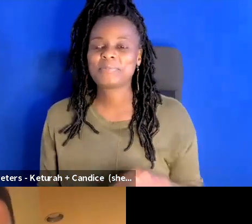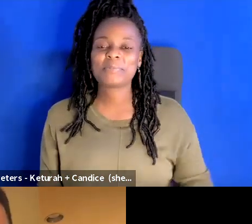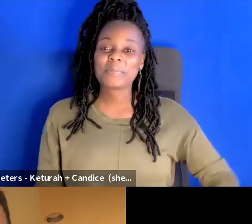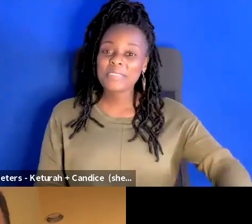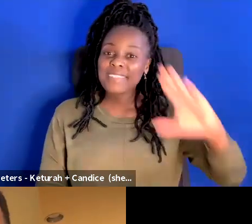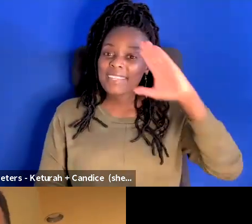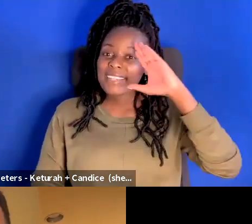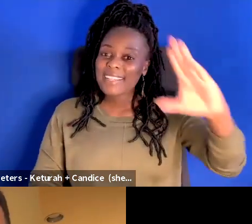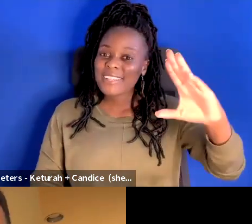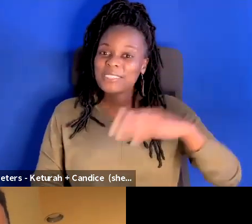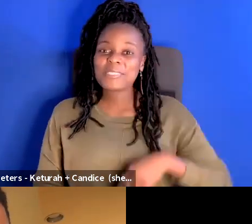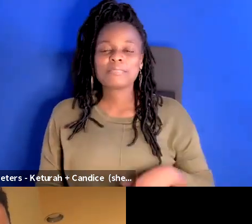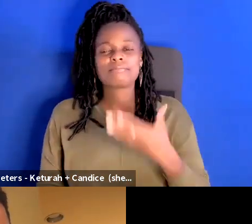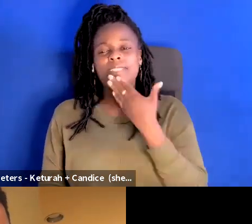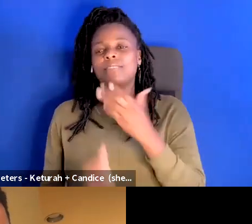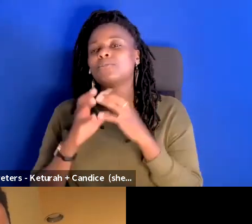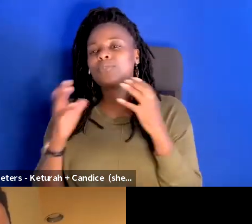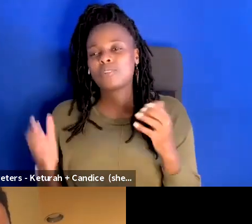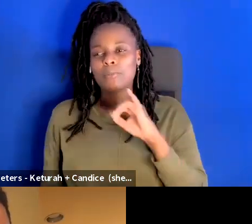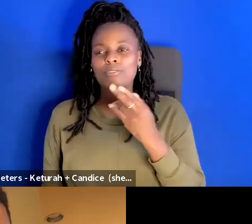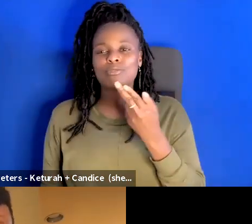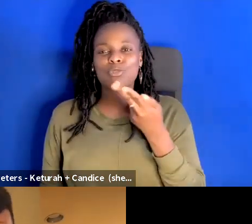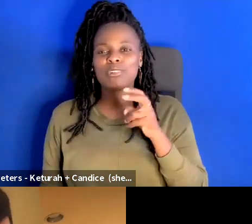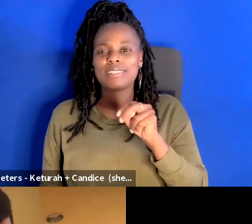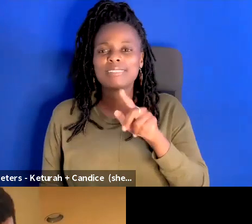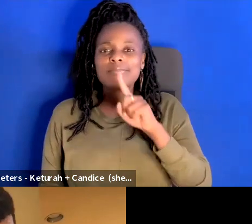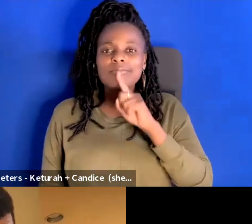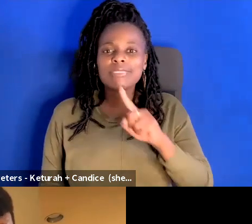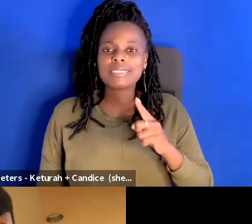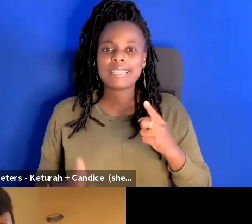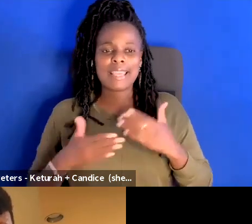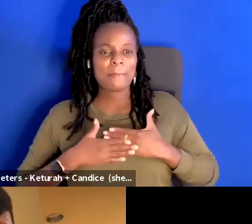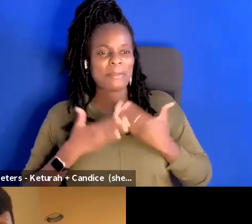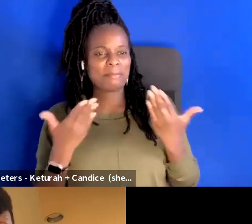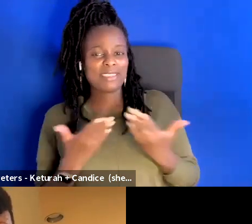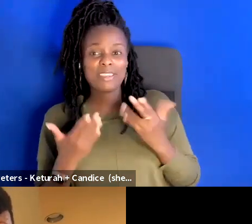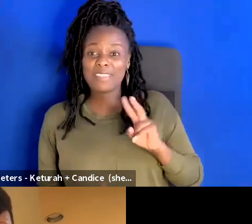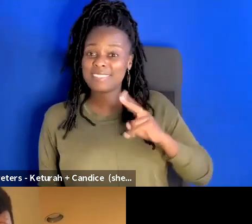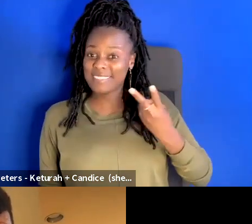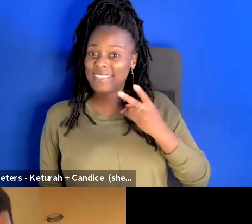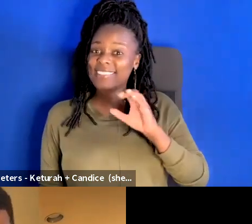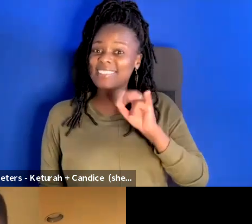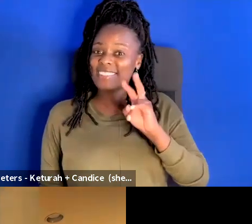Hello. Thank you so much, Jordan. I'm really excited to be here for the second, I believe, civic conversation.